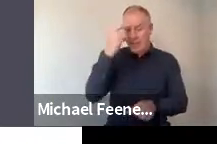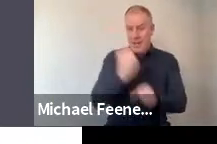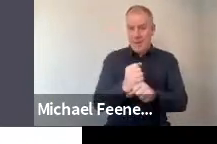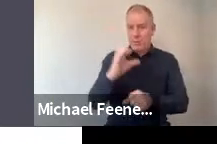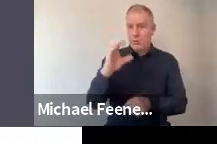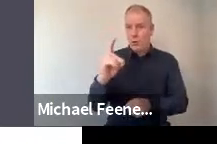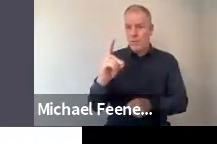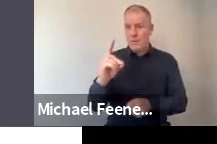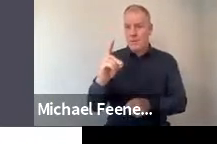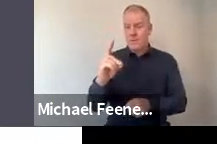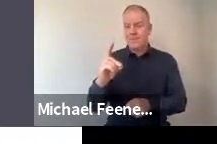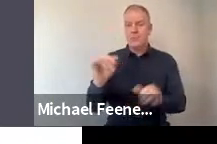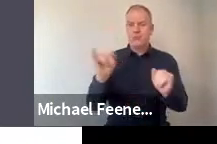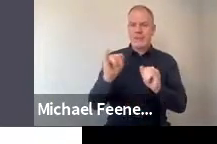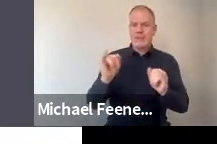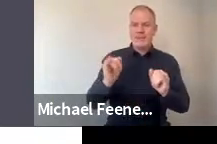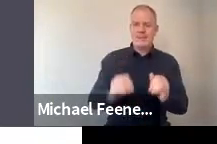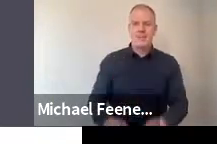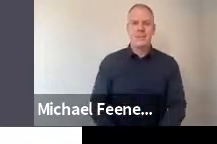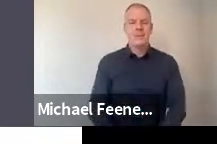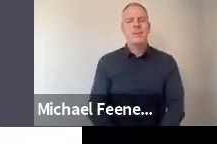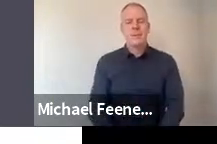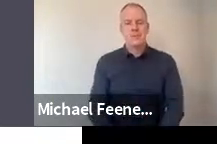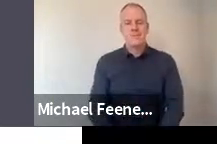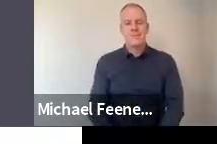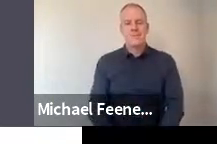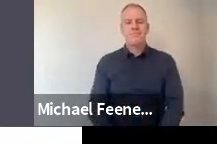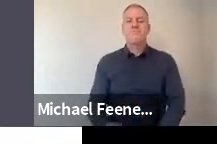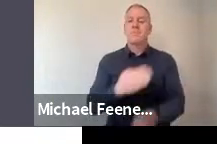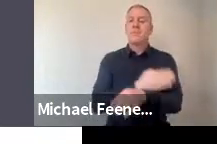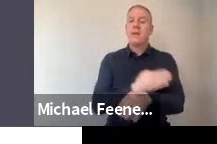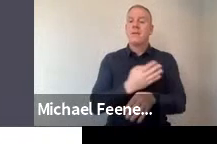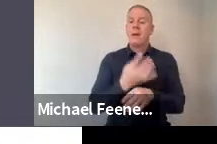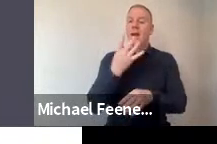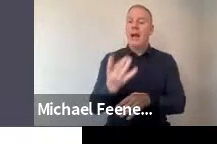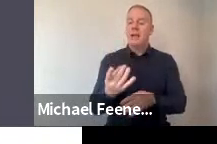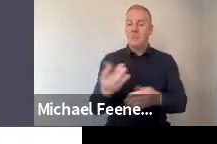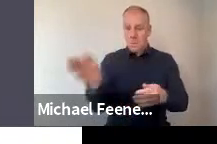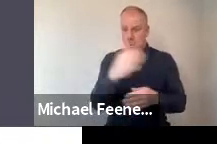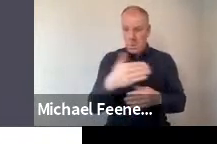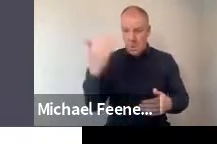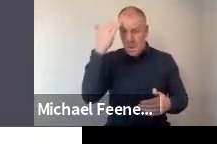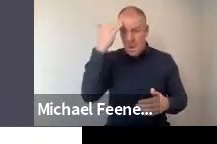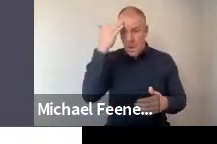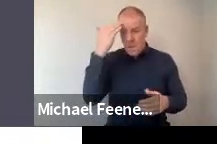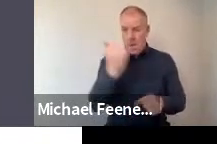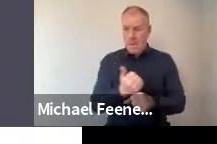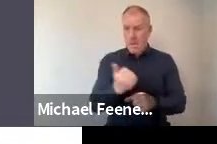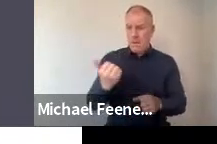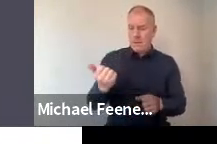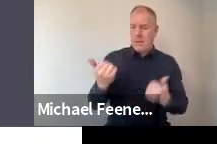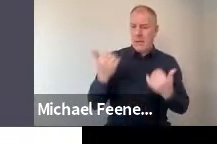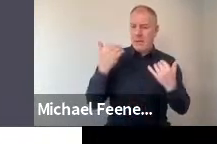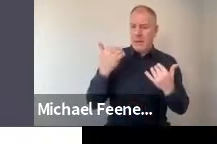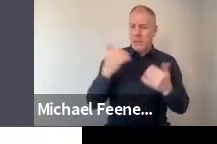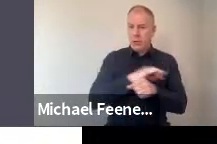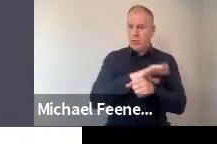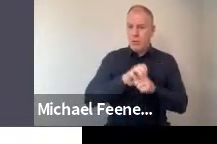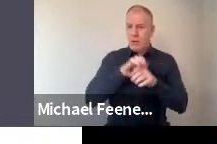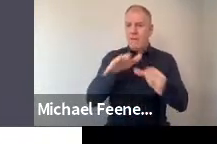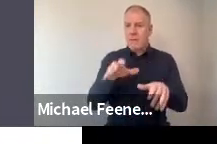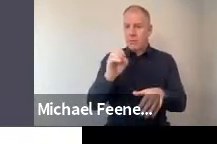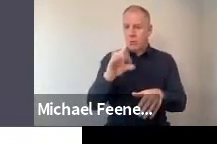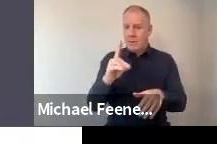COVID crisis, and we started by asking how familiar people felt with the coronavirus COVID